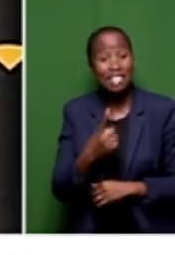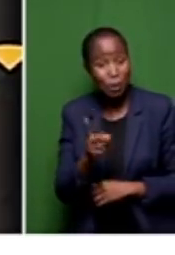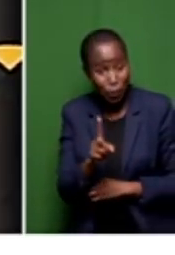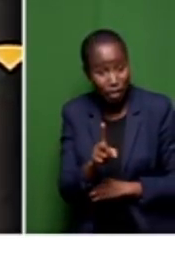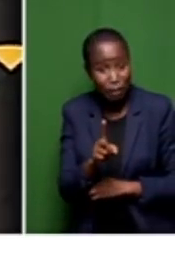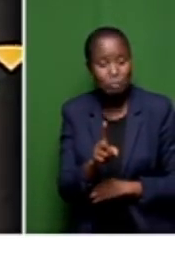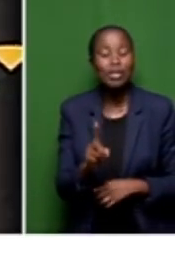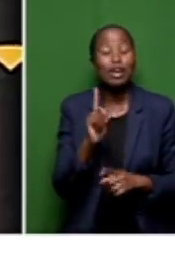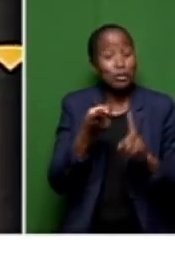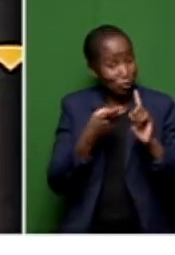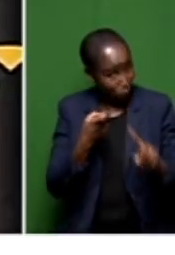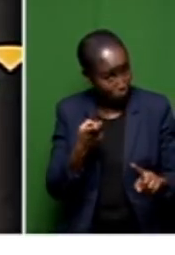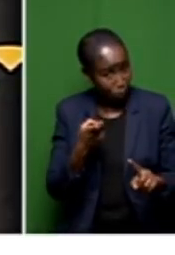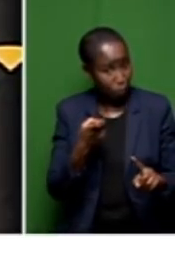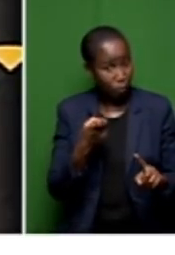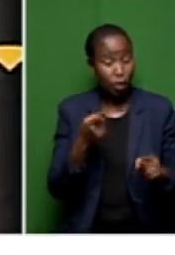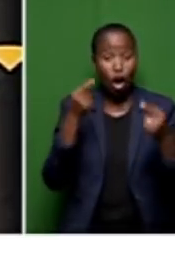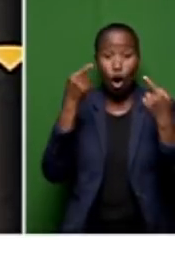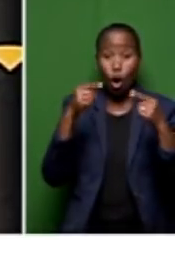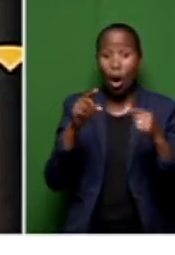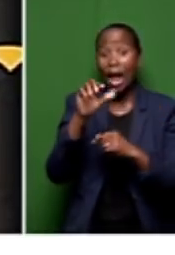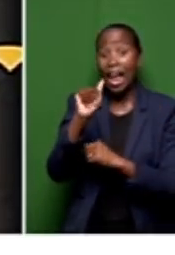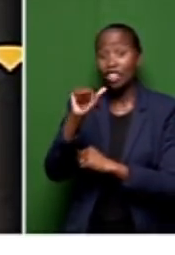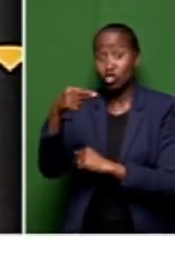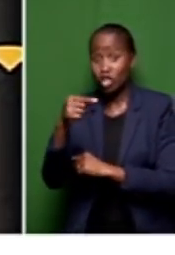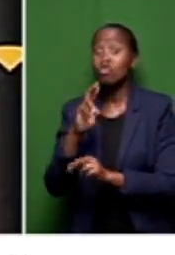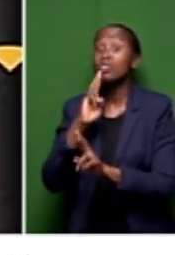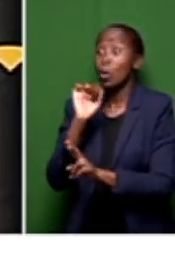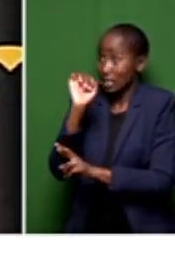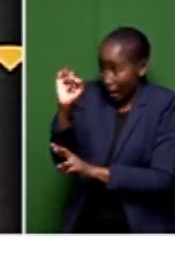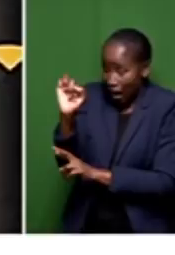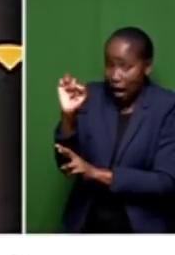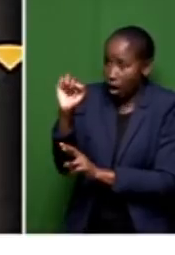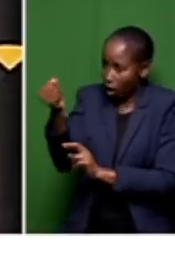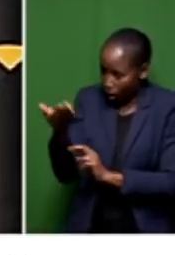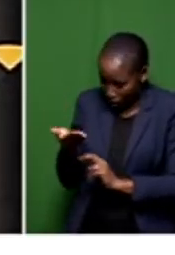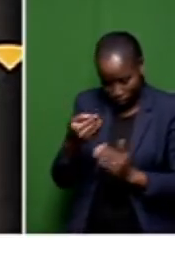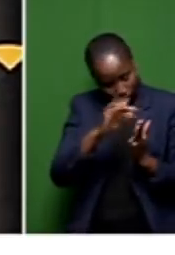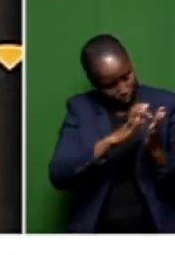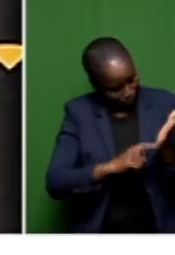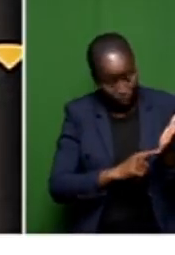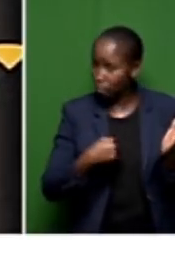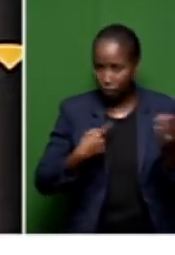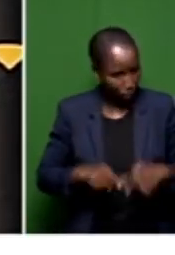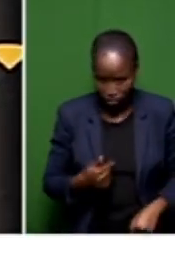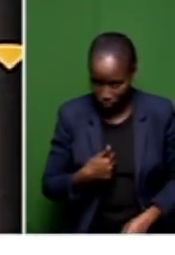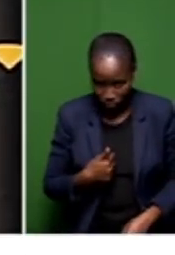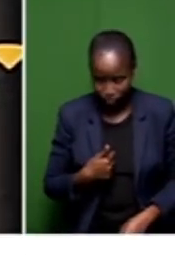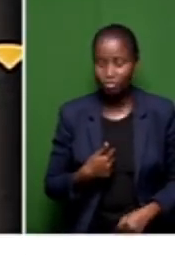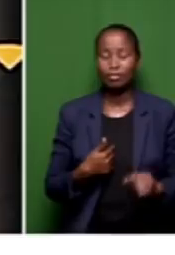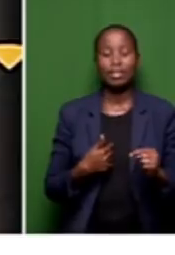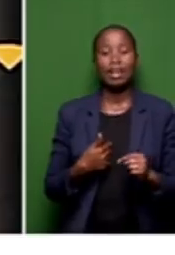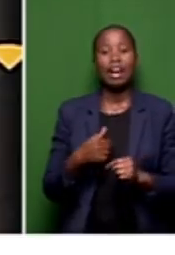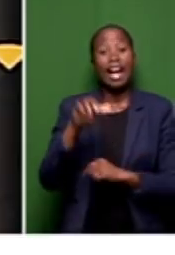to the Auditor General's report, and this is the Auditor General stating that, not me, that